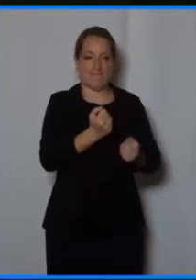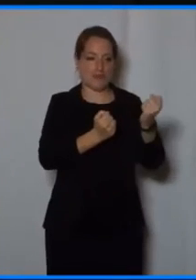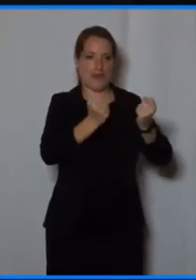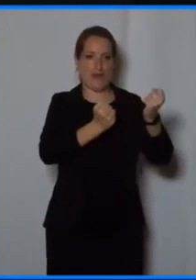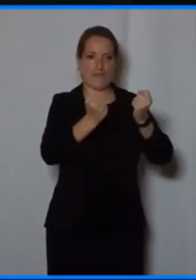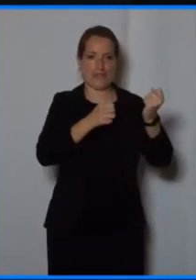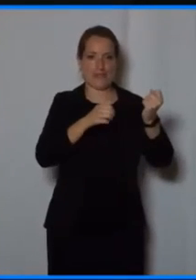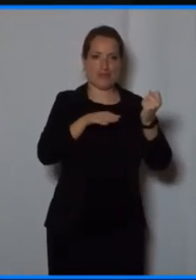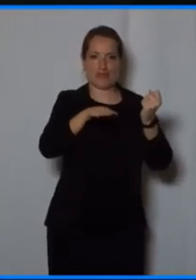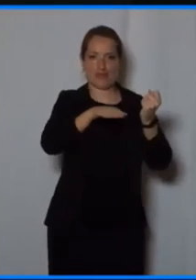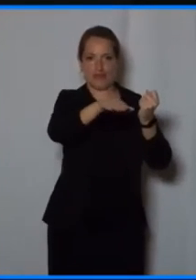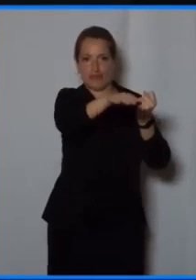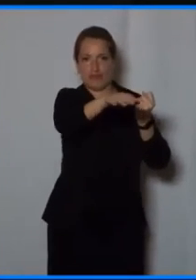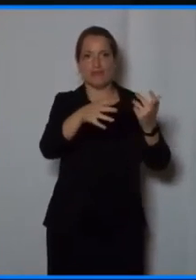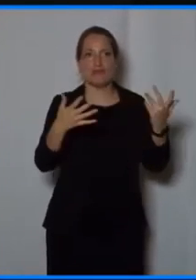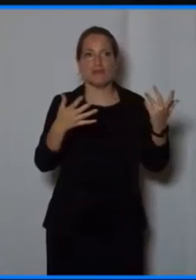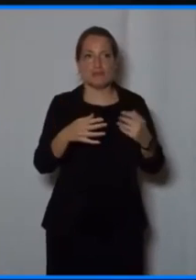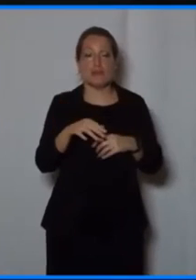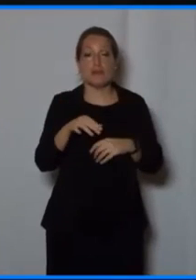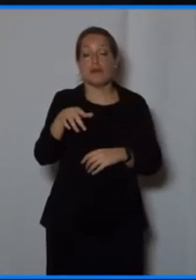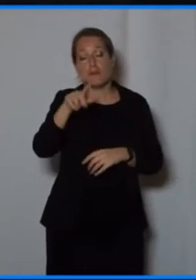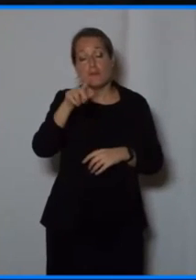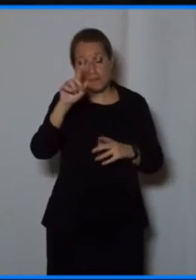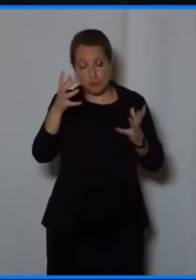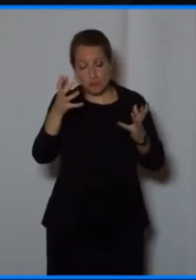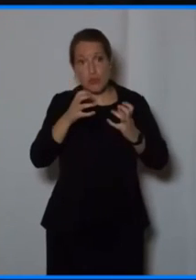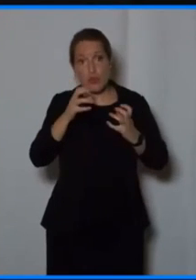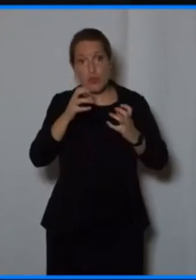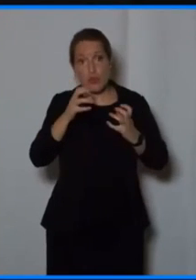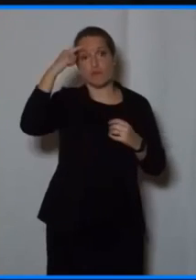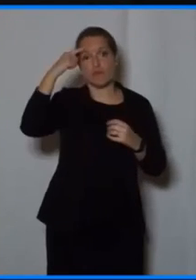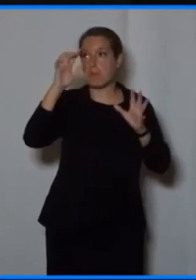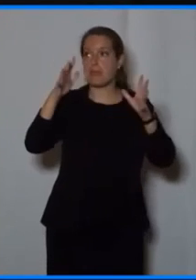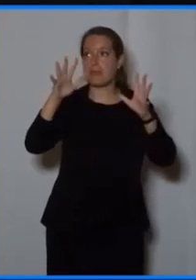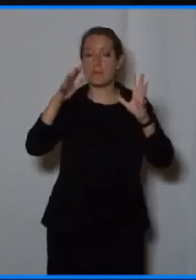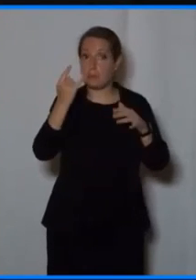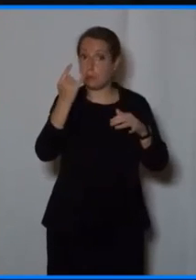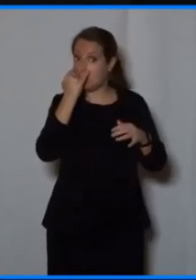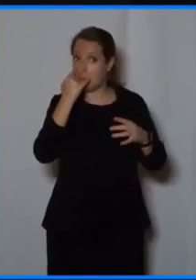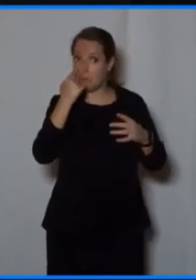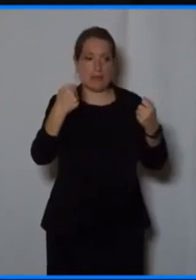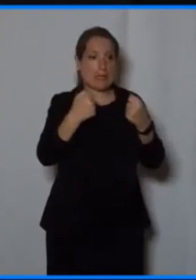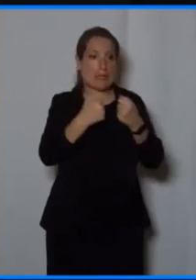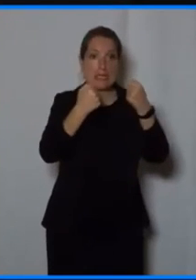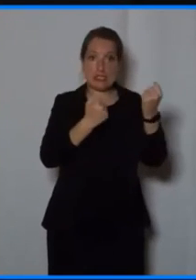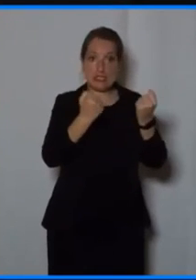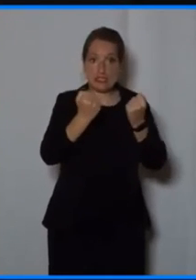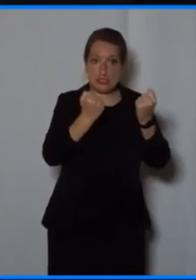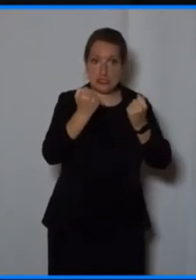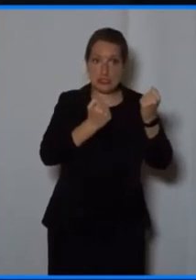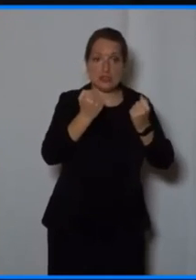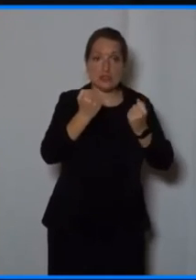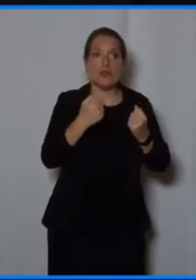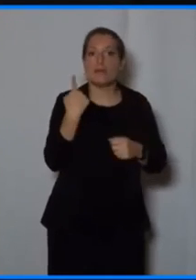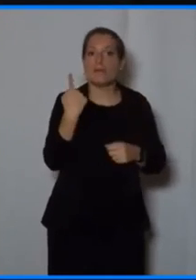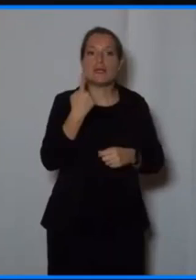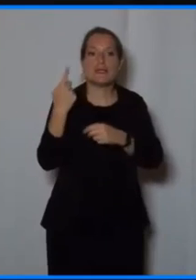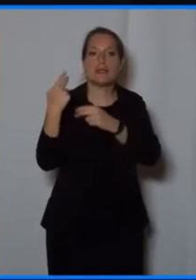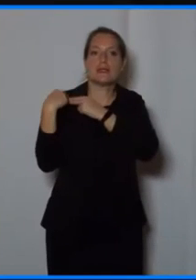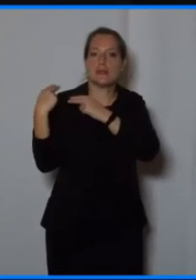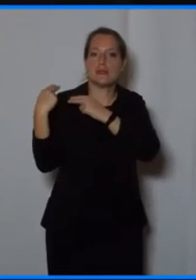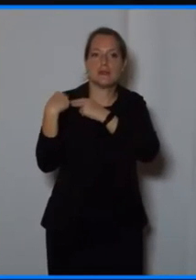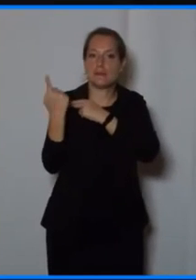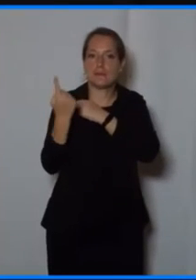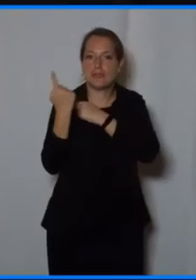You know, if there is a car crash, who is liable? Is it the insurance company, the car manufacturers, the drivers, the